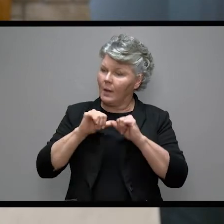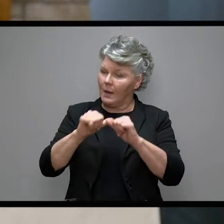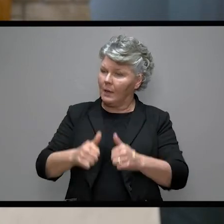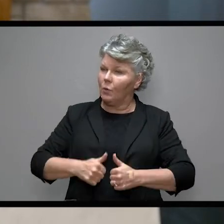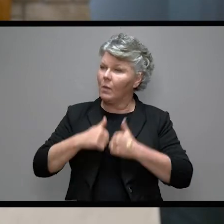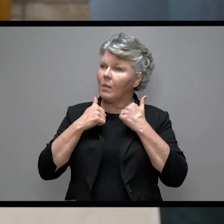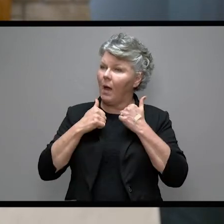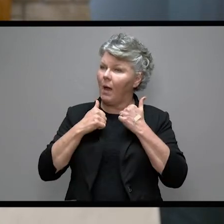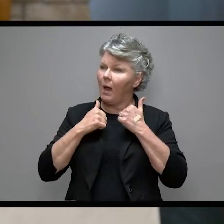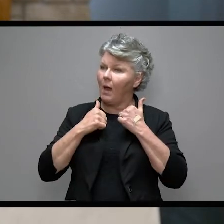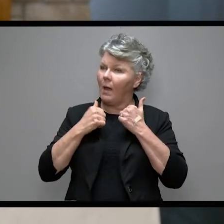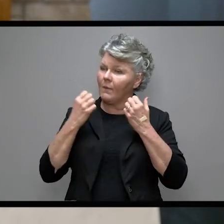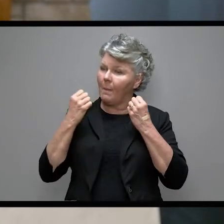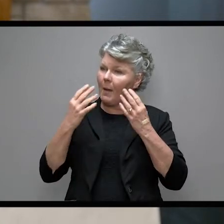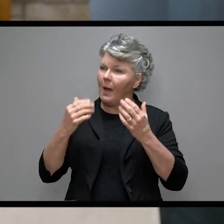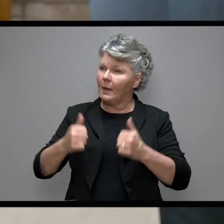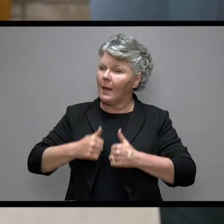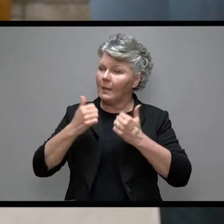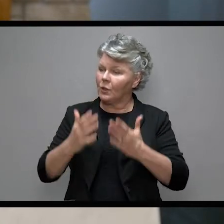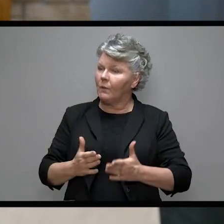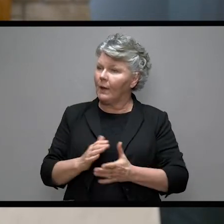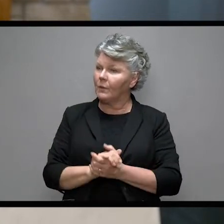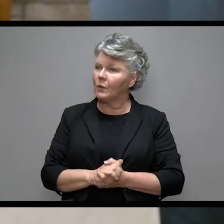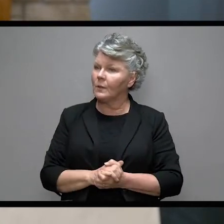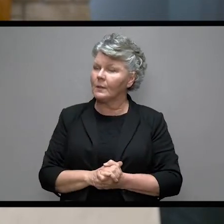for you many survivors.